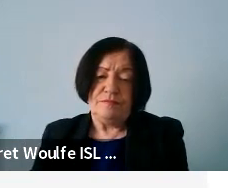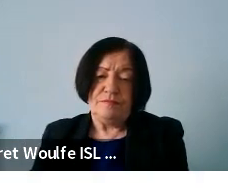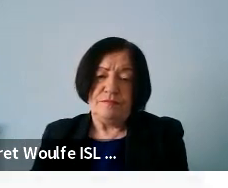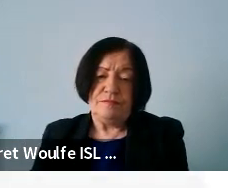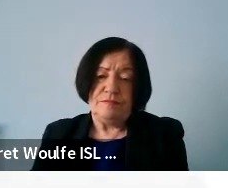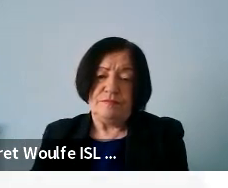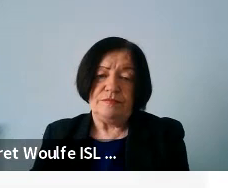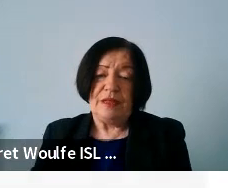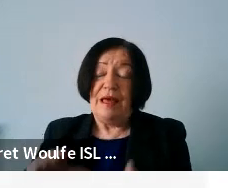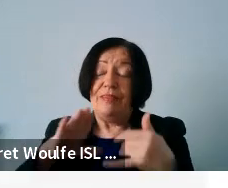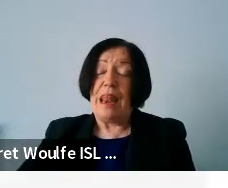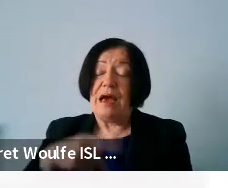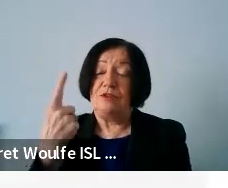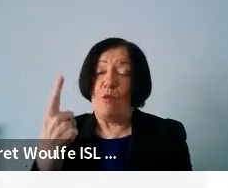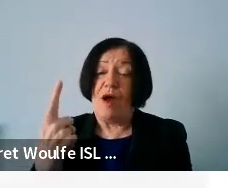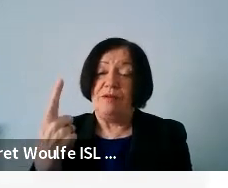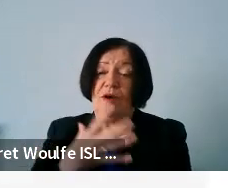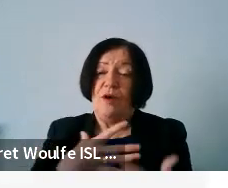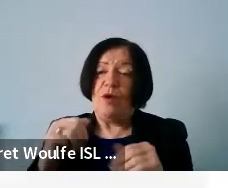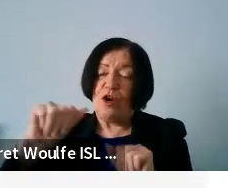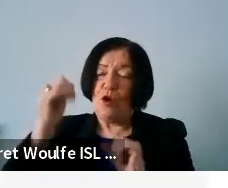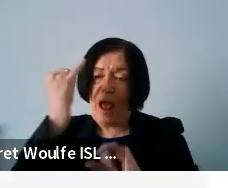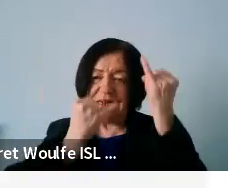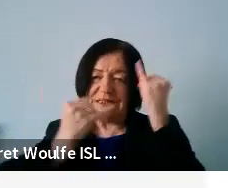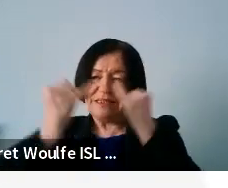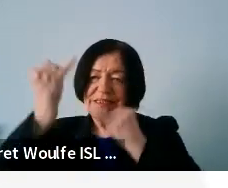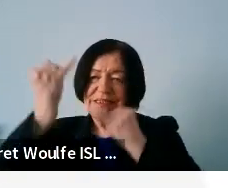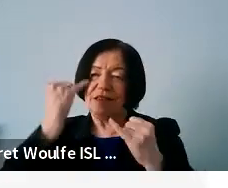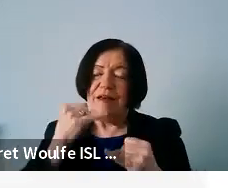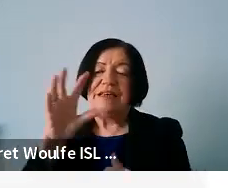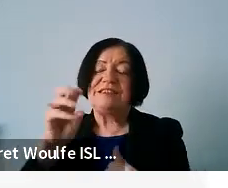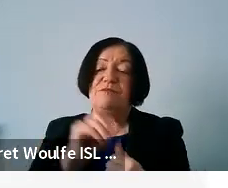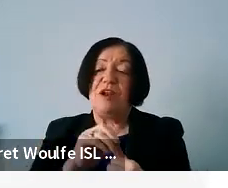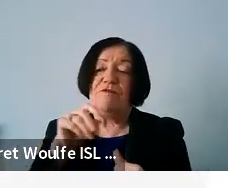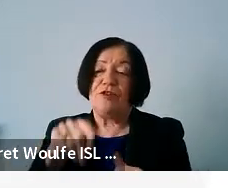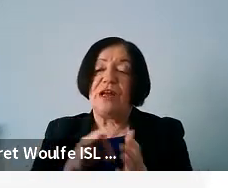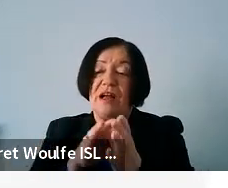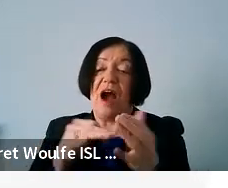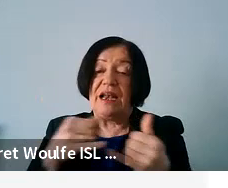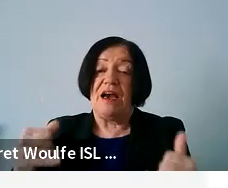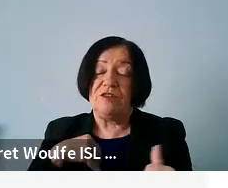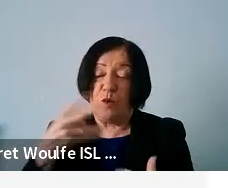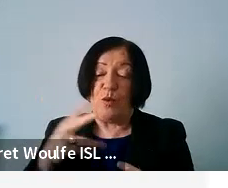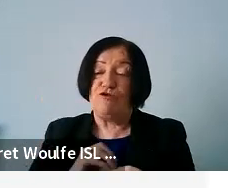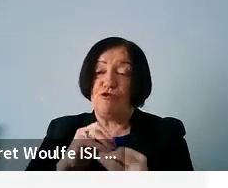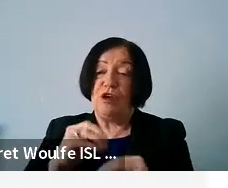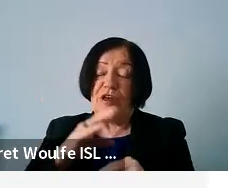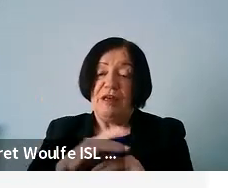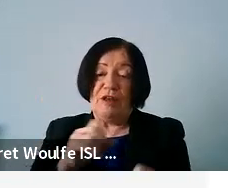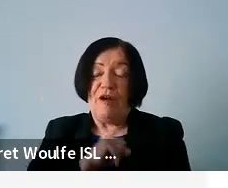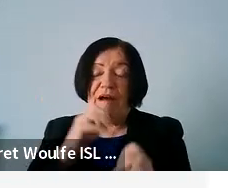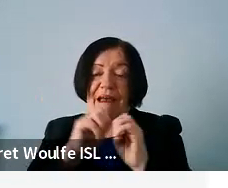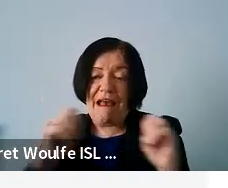And then the last one. What are your suggestions, especially for the guidelines we're going to create for ensuring that